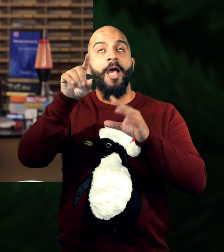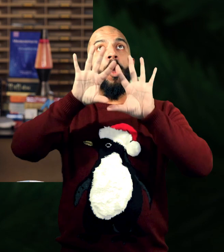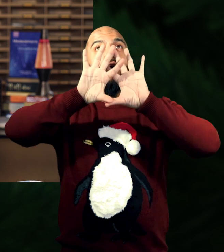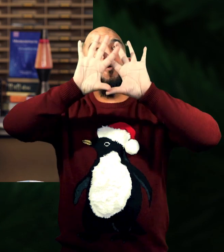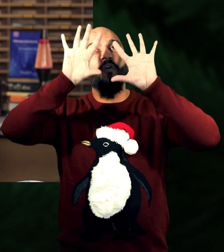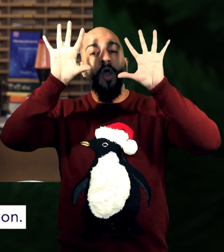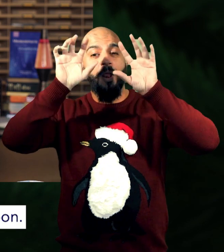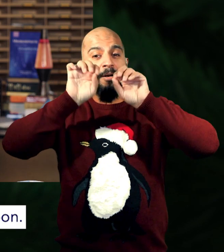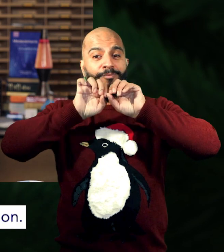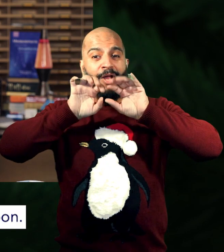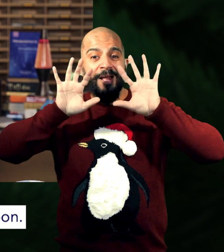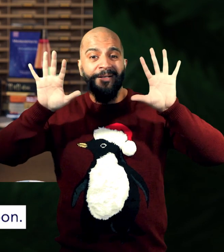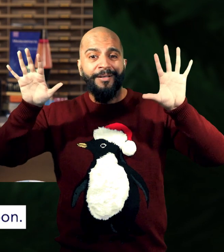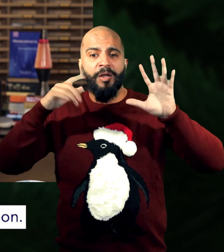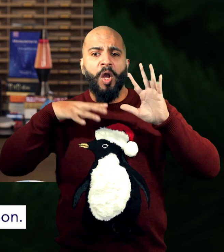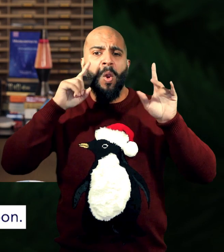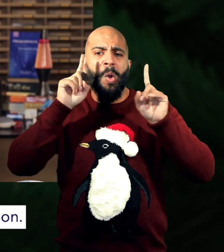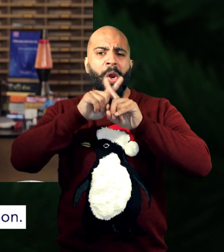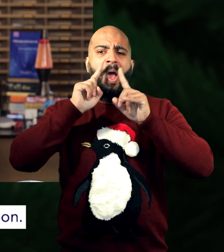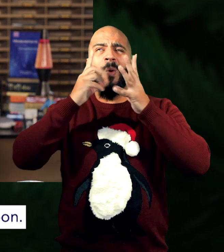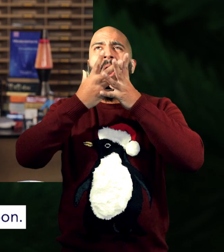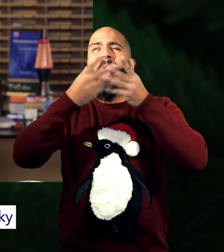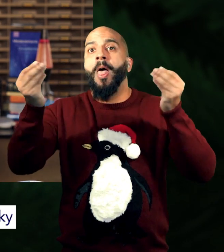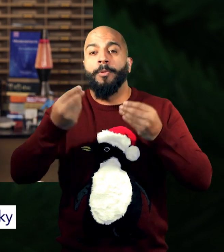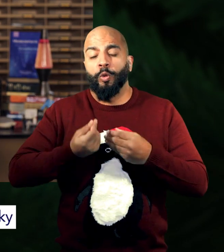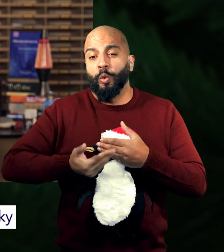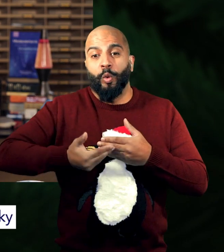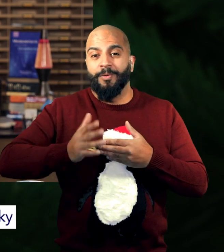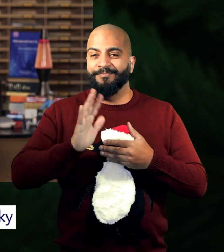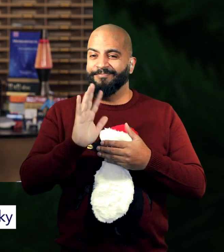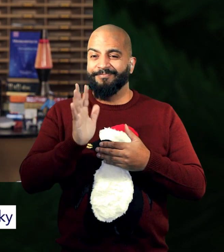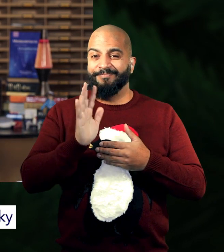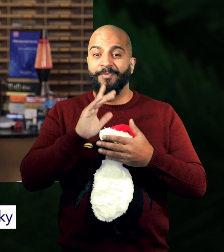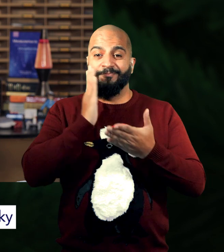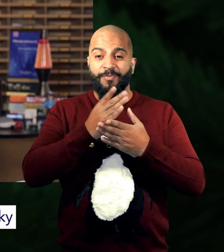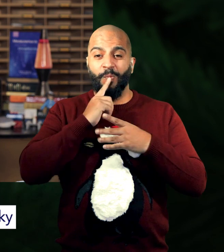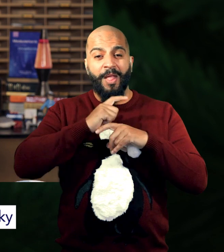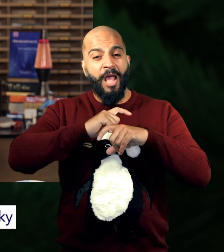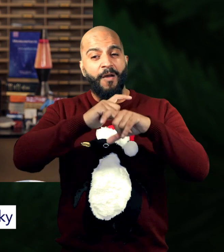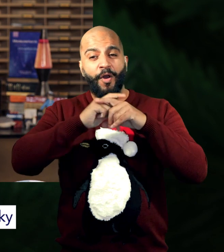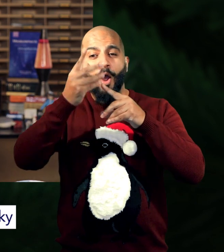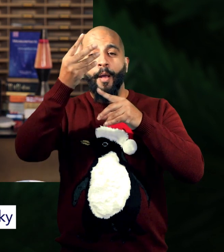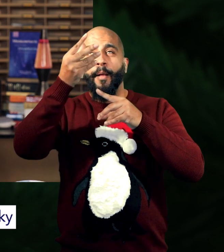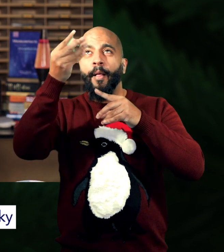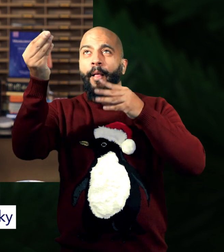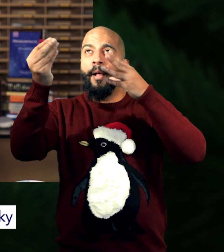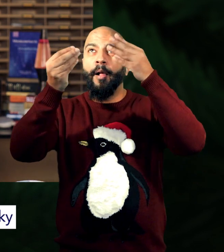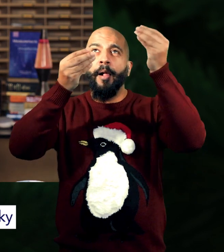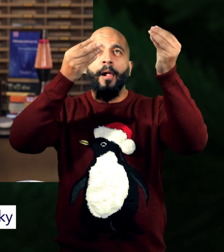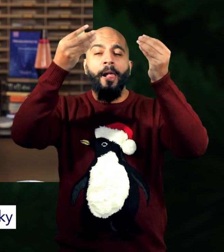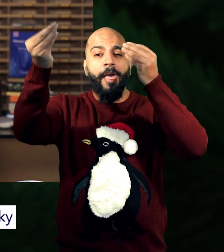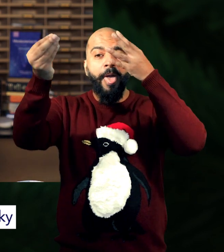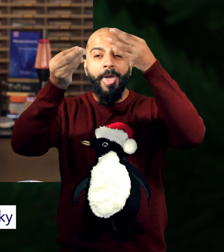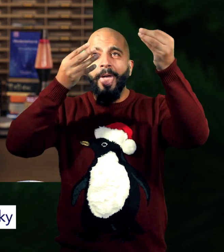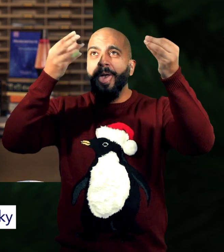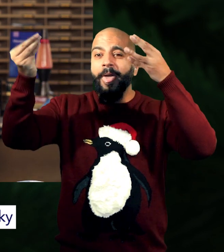spreading out, and it doesn't look like it's going to stop any time soon. In fact, we think that stars are going to continue to get further and